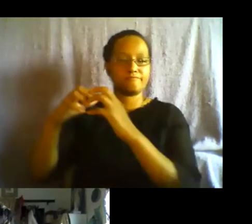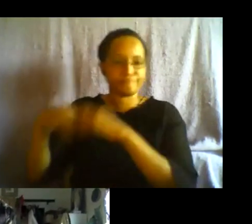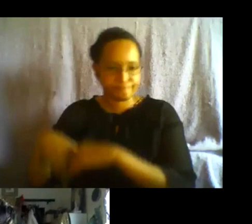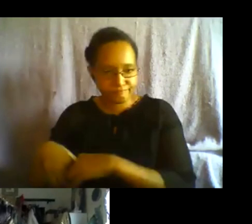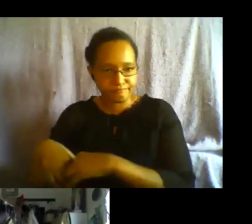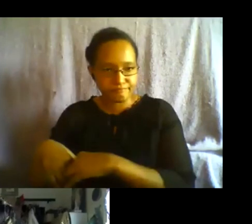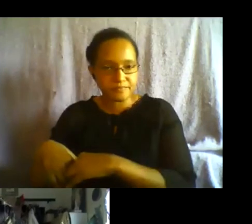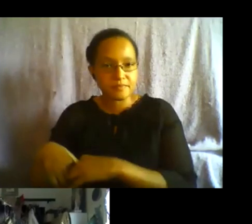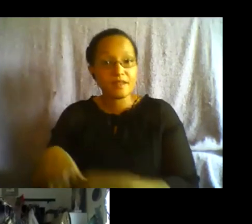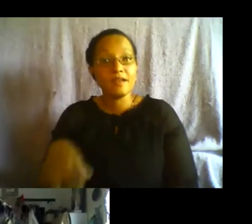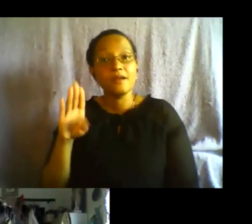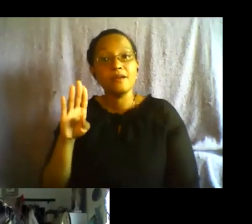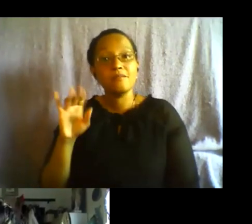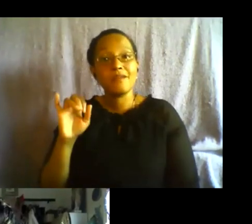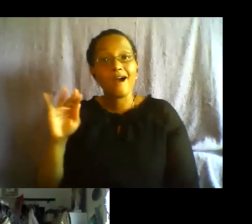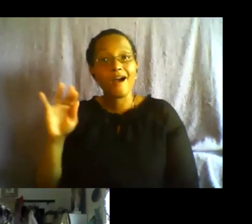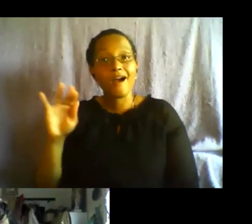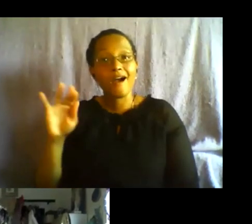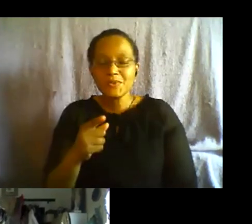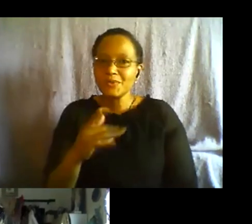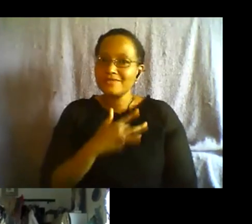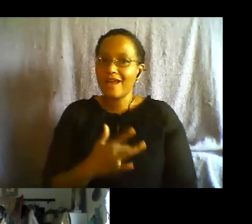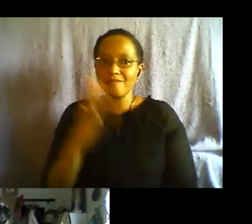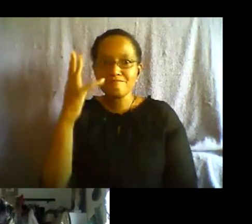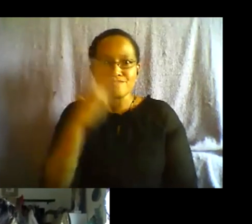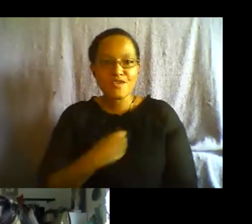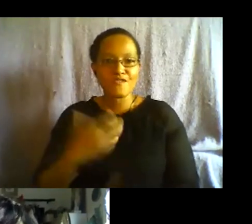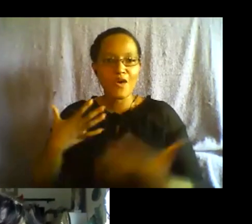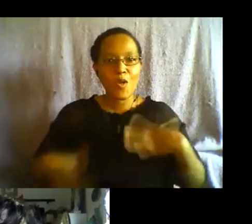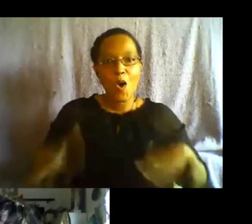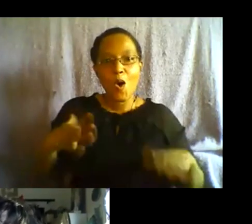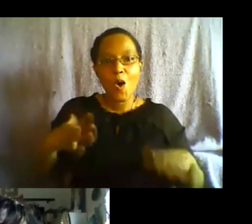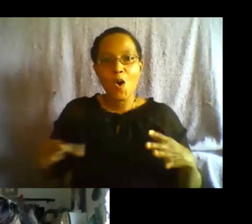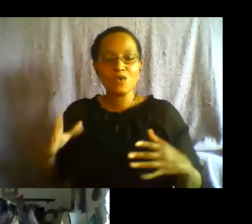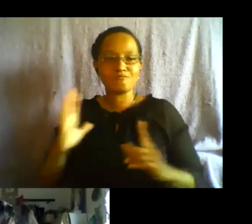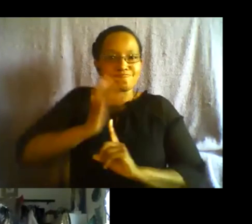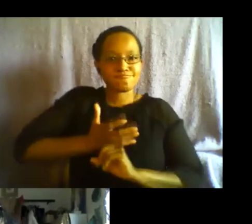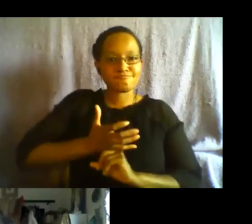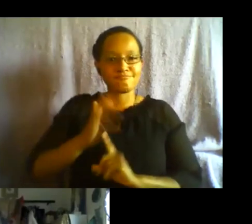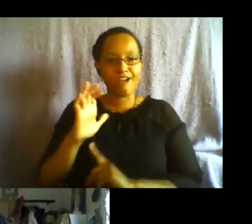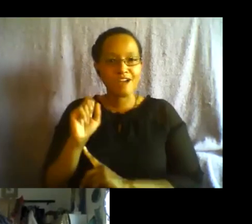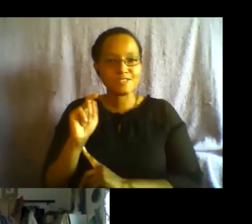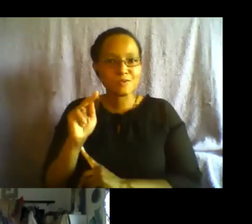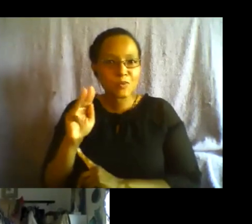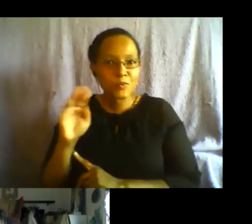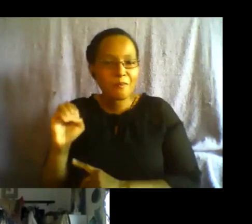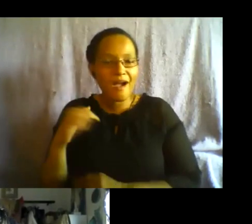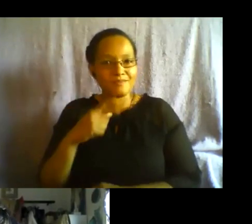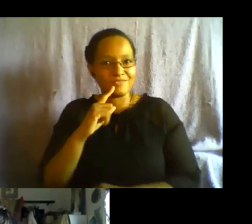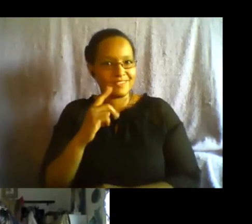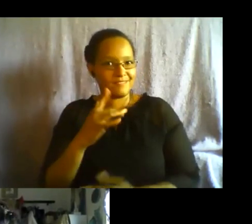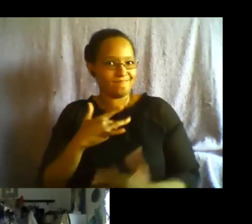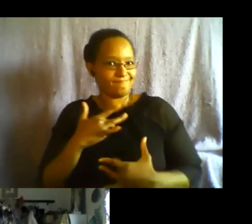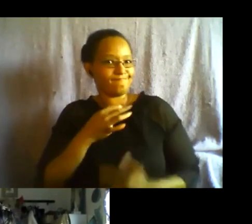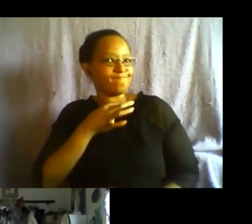always have the most amazing costumes so i'm very excited to see what your um vision